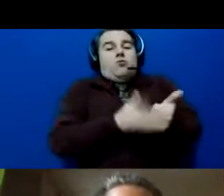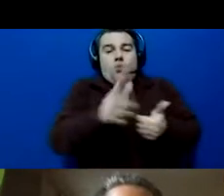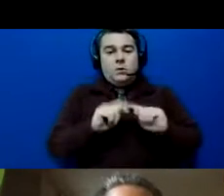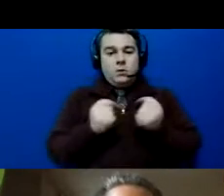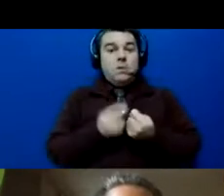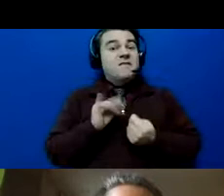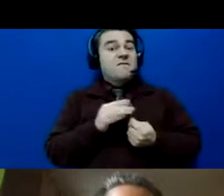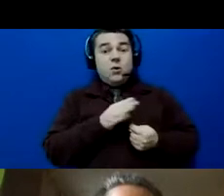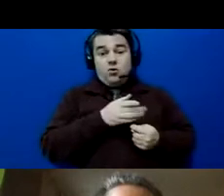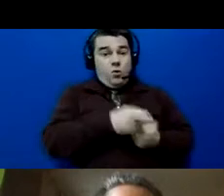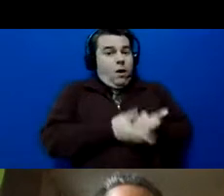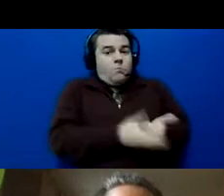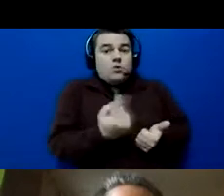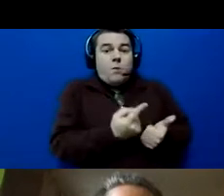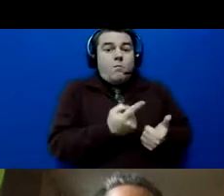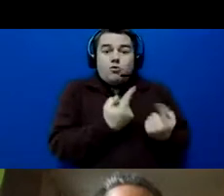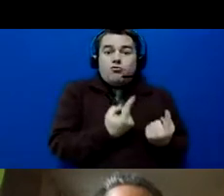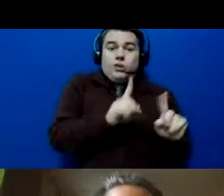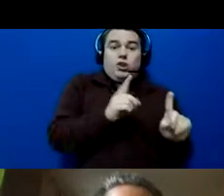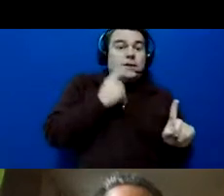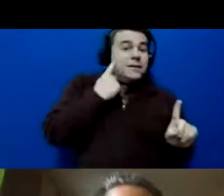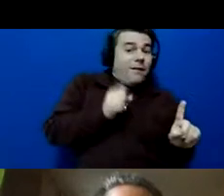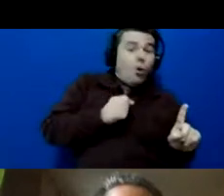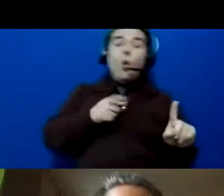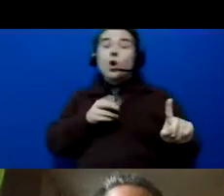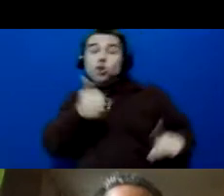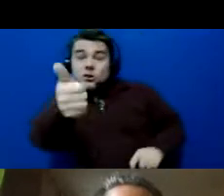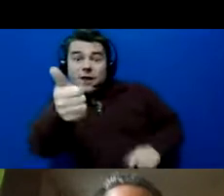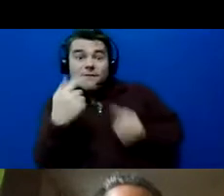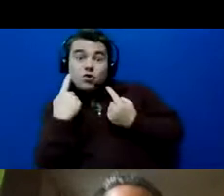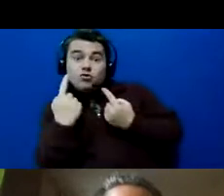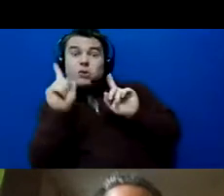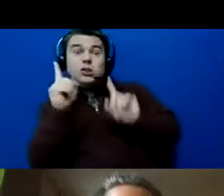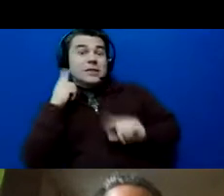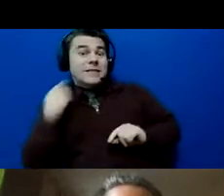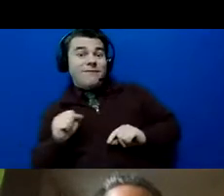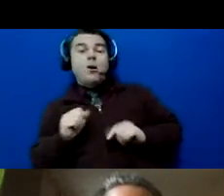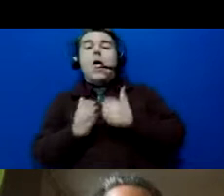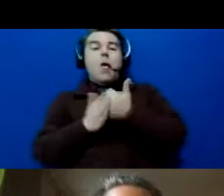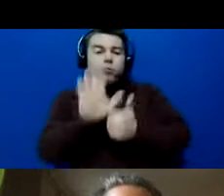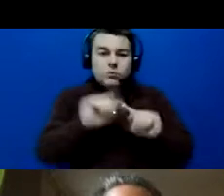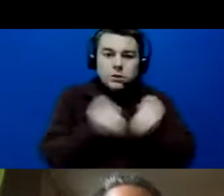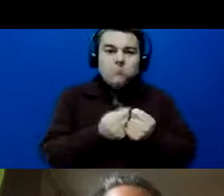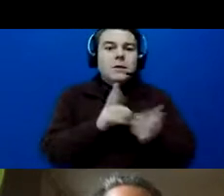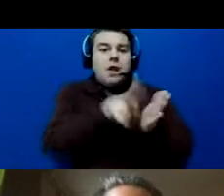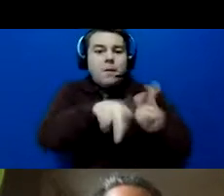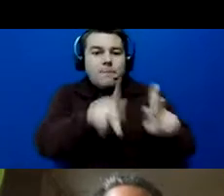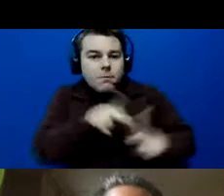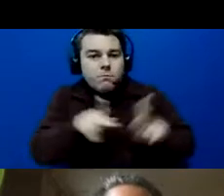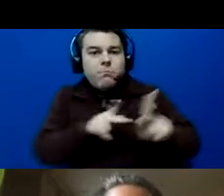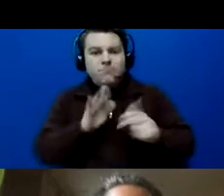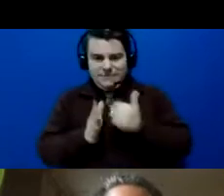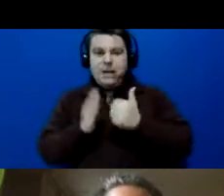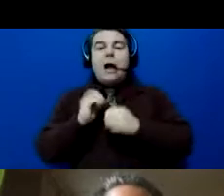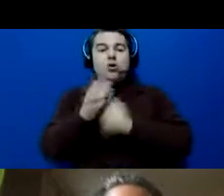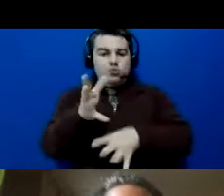somebody reach silver, if you reach silver, so helping your team, signing people up, that's how you get points and those